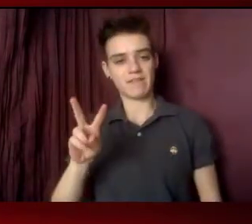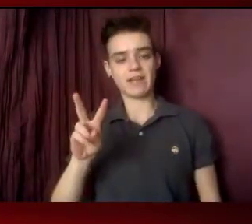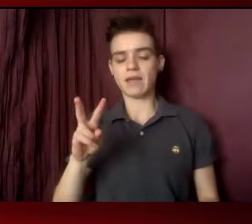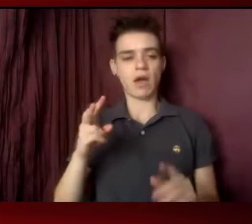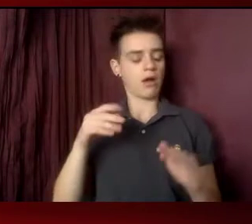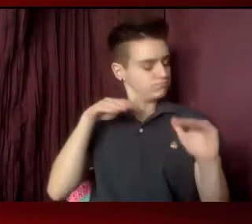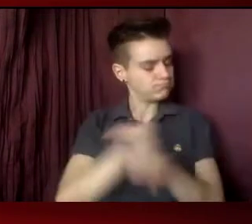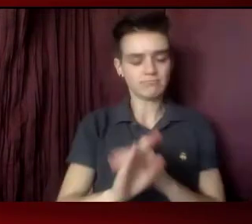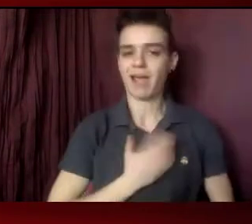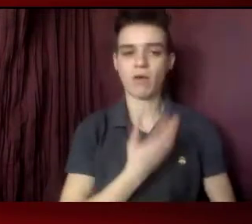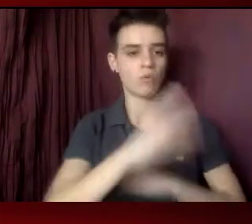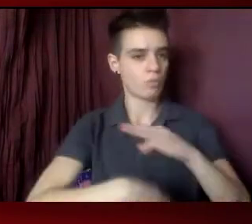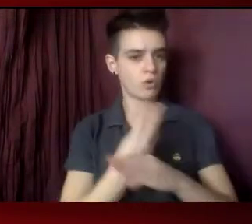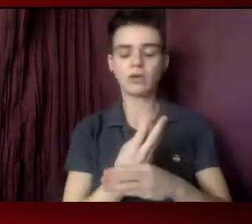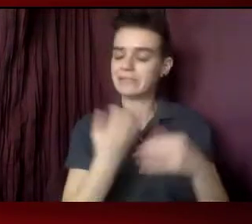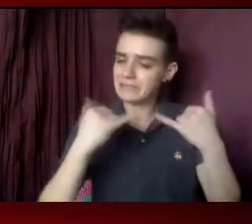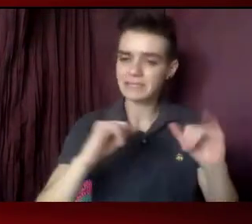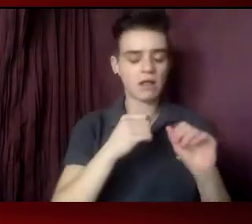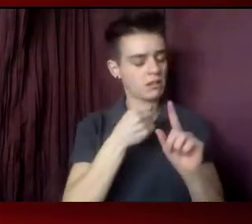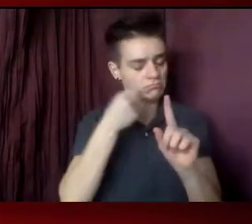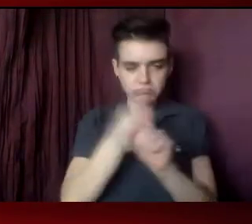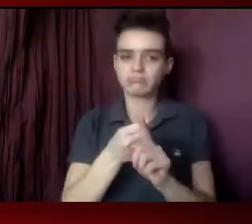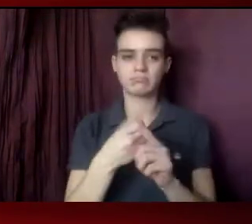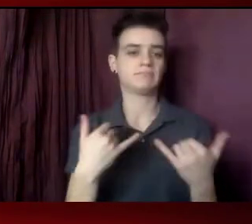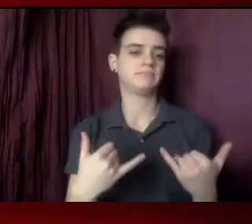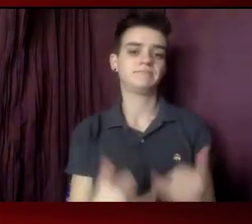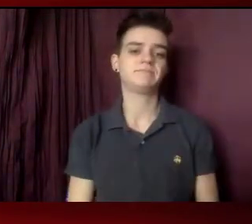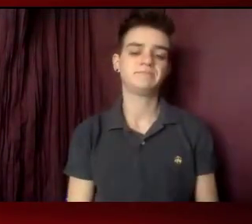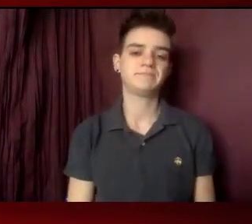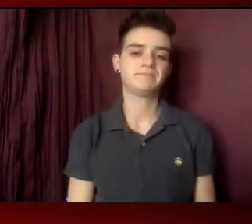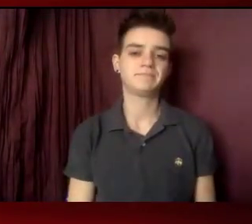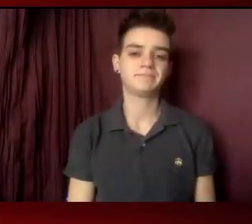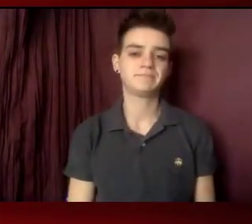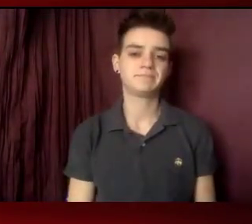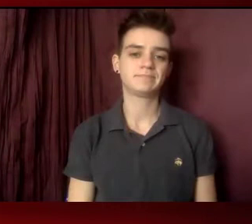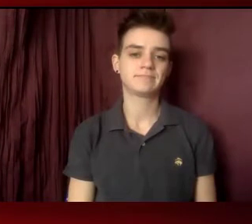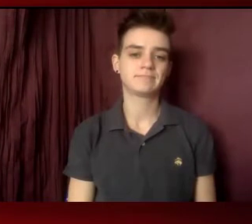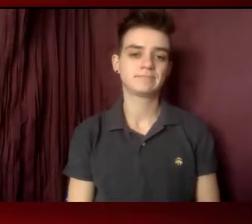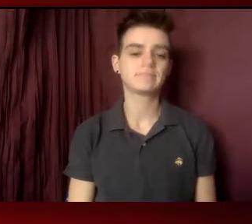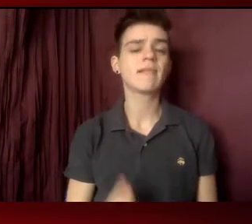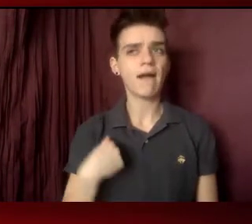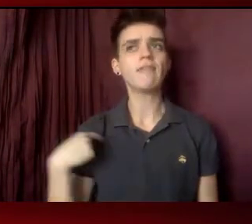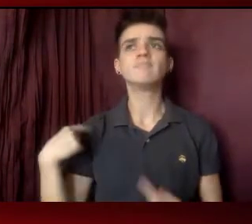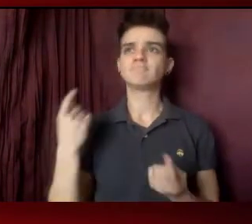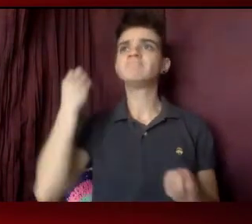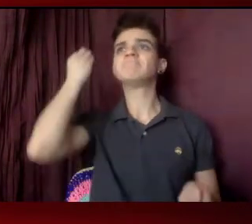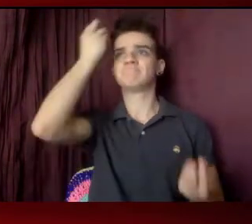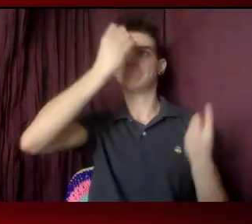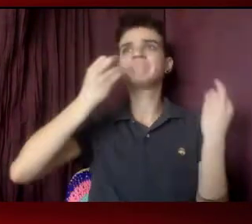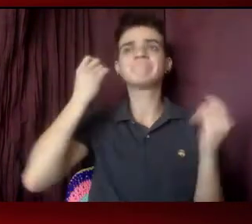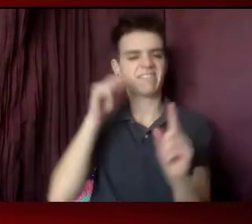and is still impacting us today. I've been thinking quite a bit about that.